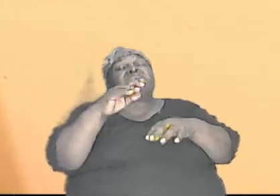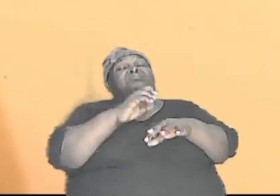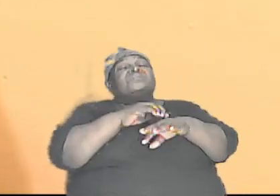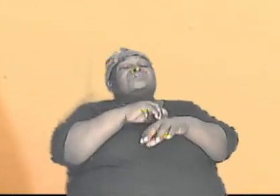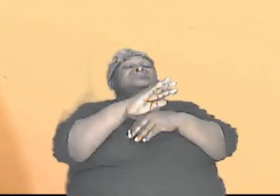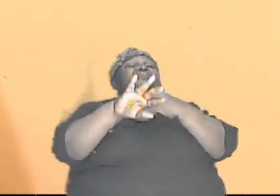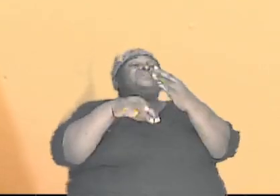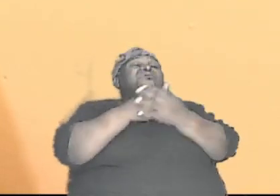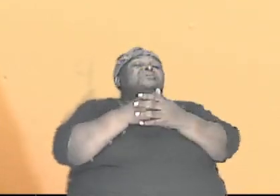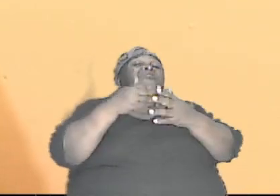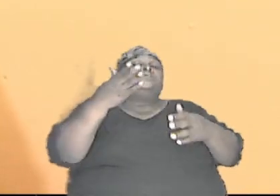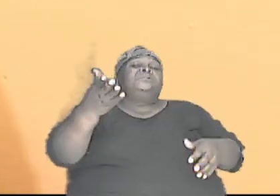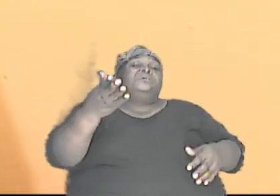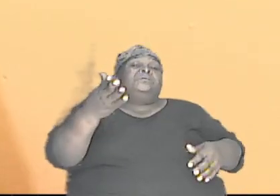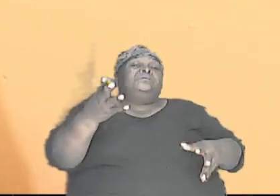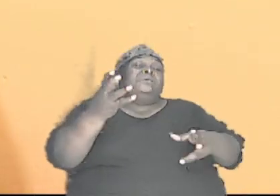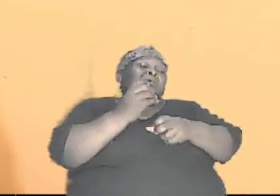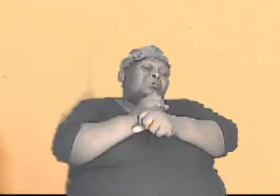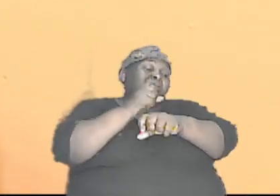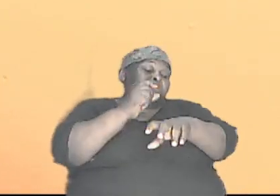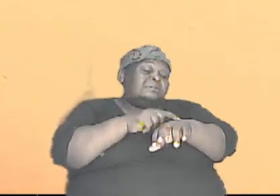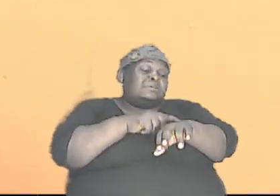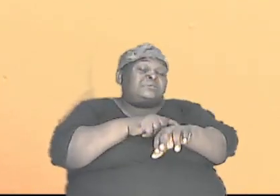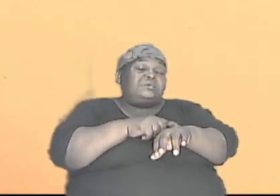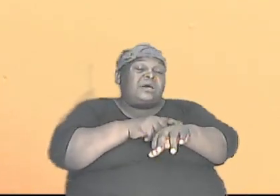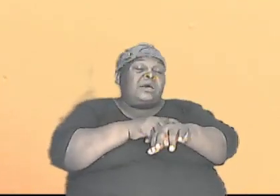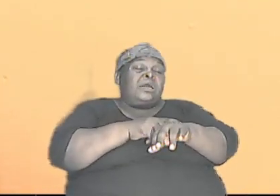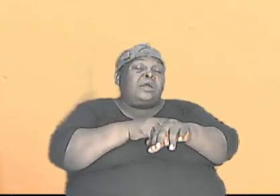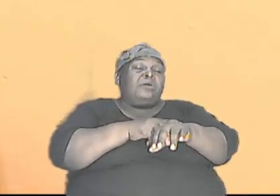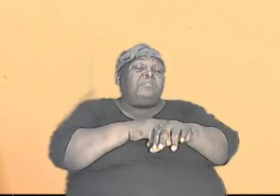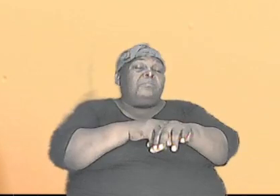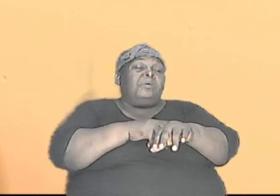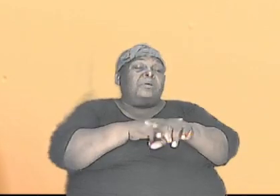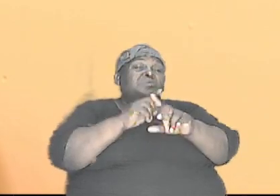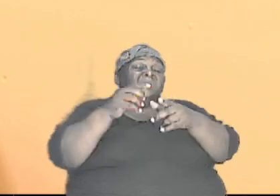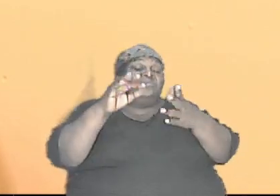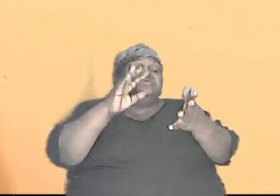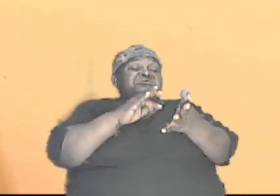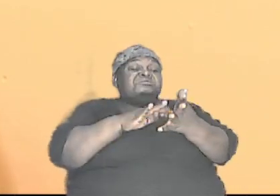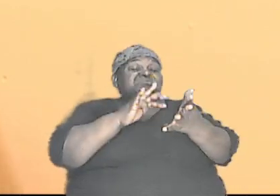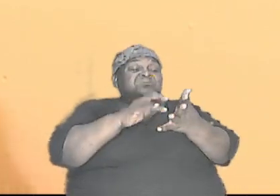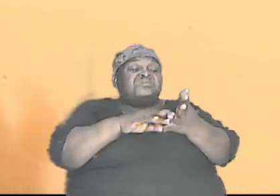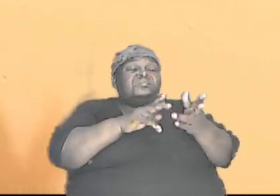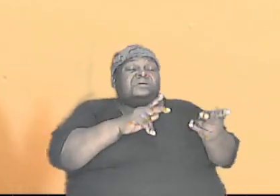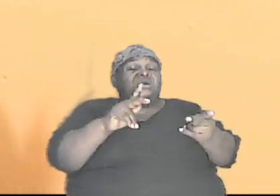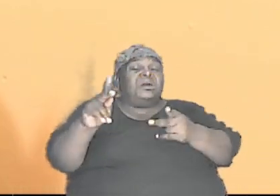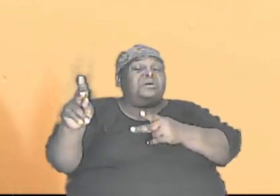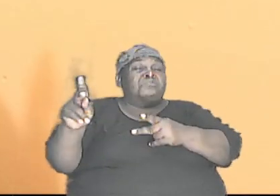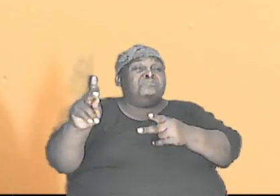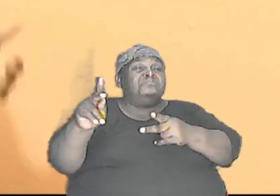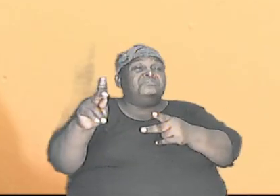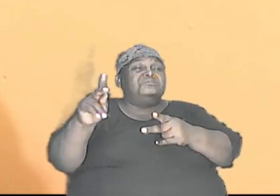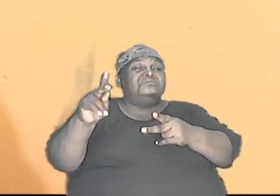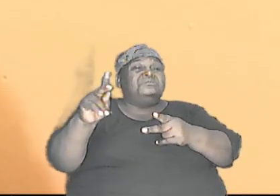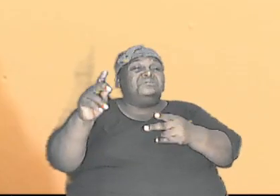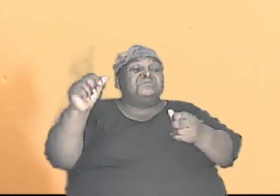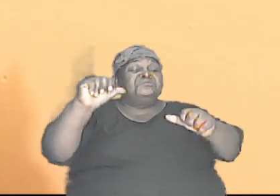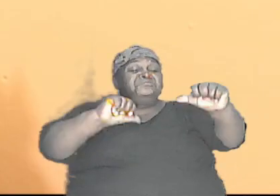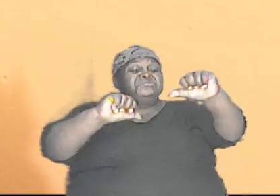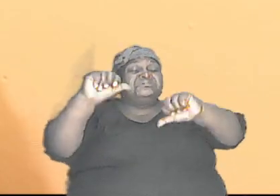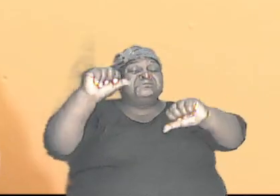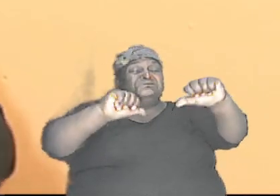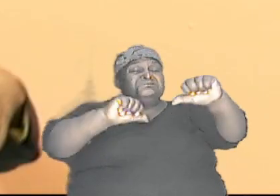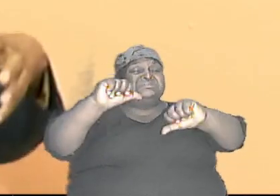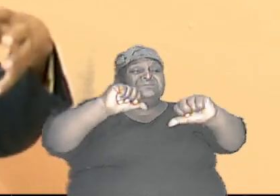so we are going to take our time and we are going to go through and we are going to put some things to us scientific things